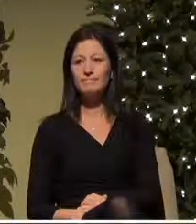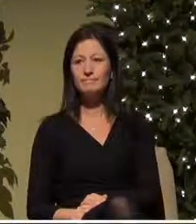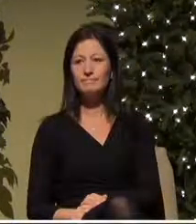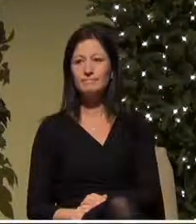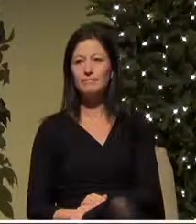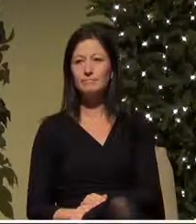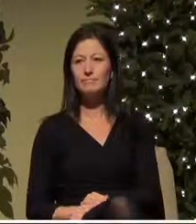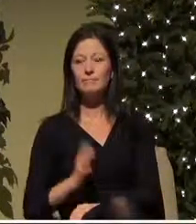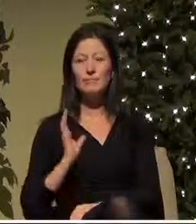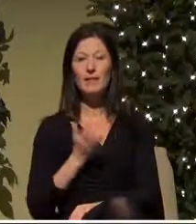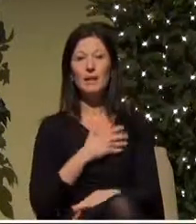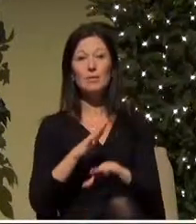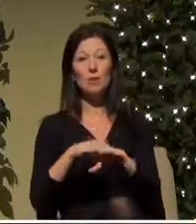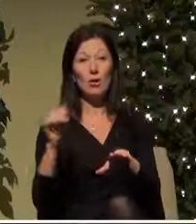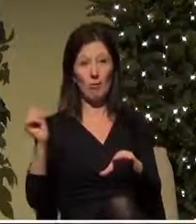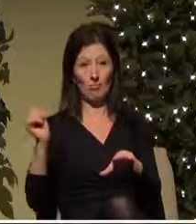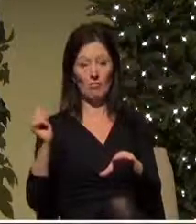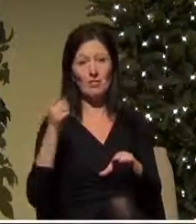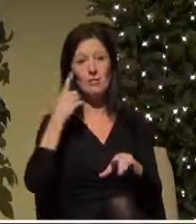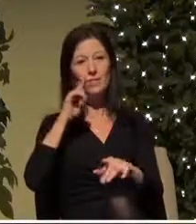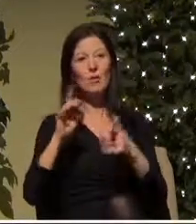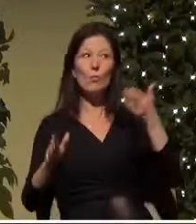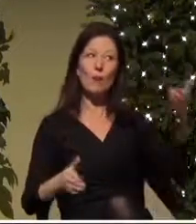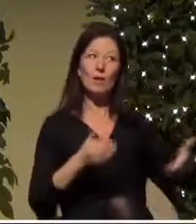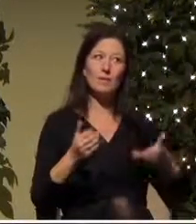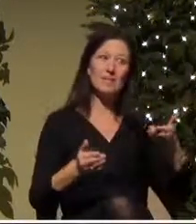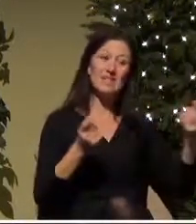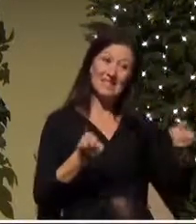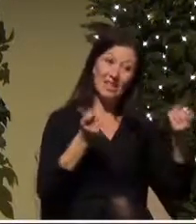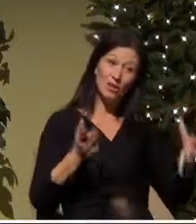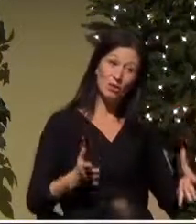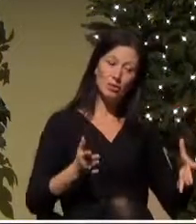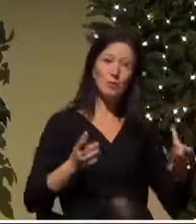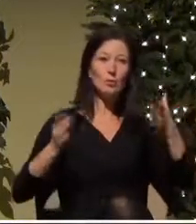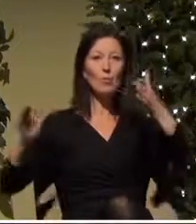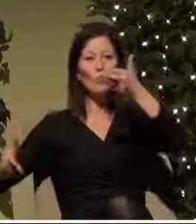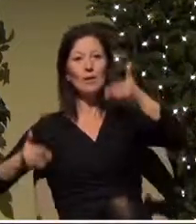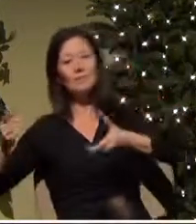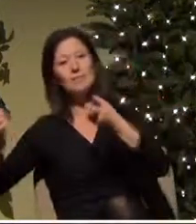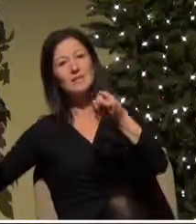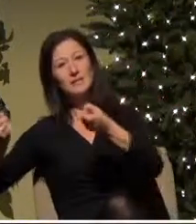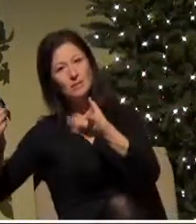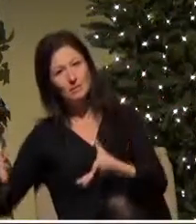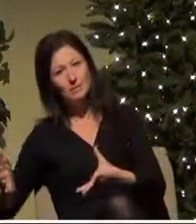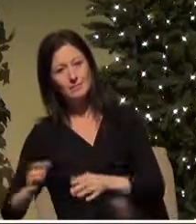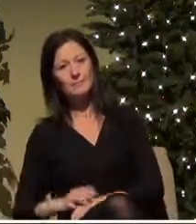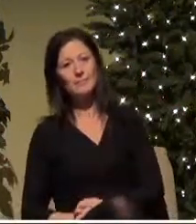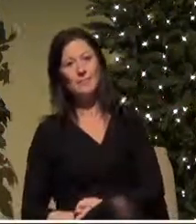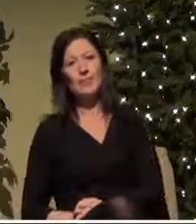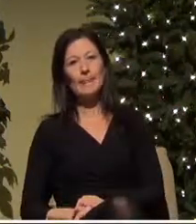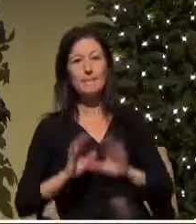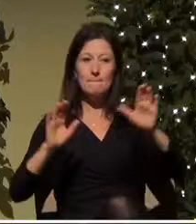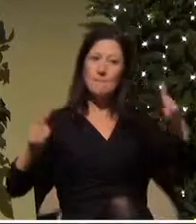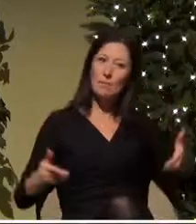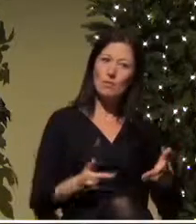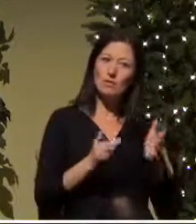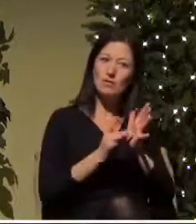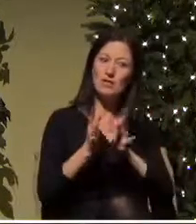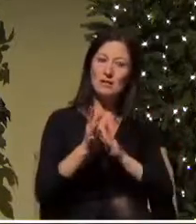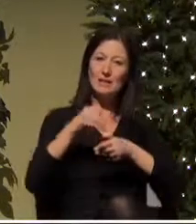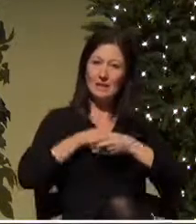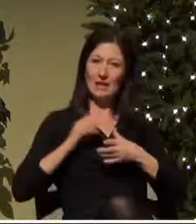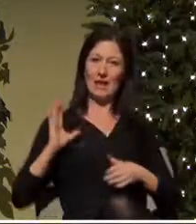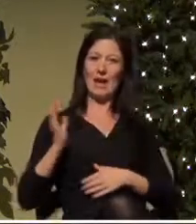our is to be outcasts welcoming outcasts shepherds welcoming Jesus into our home into our cave and with them